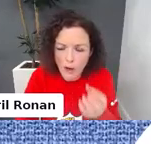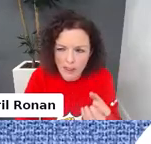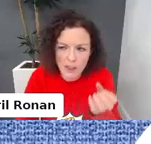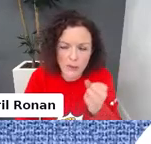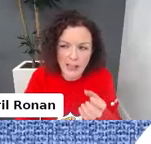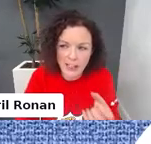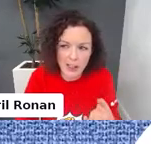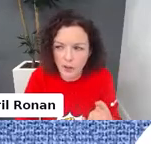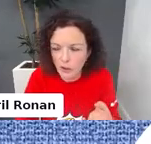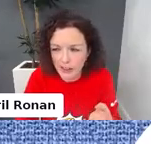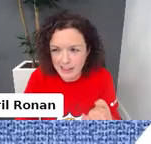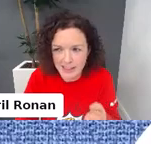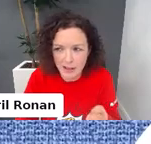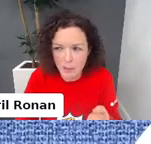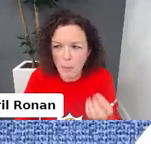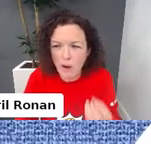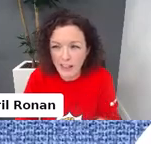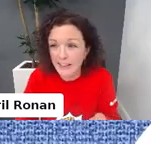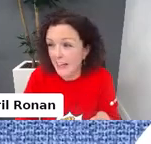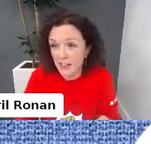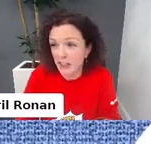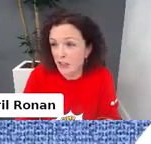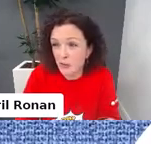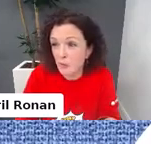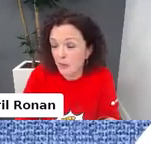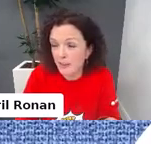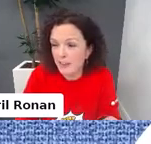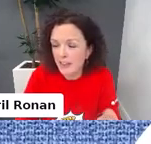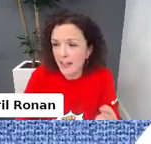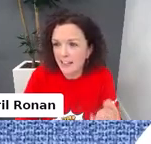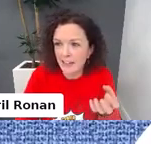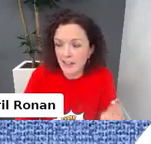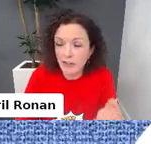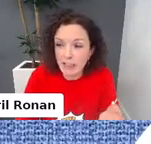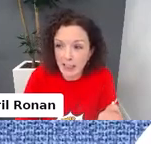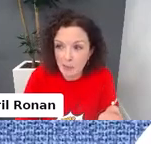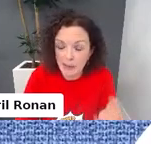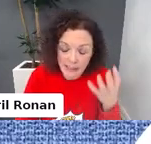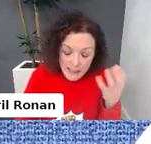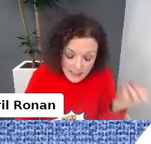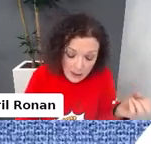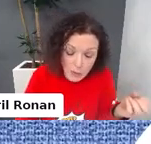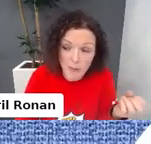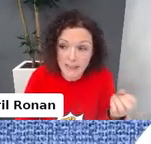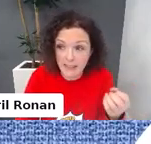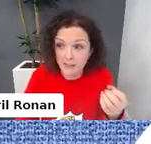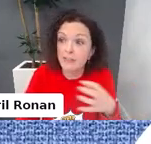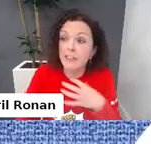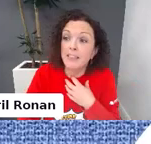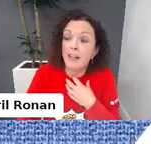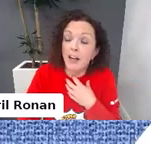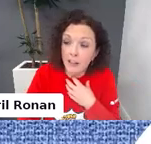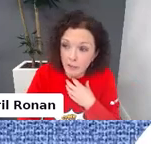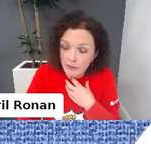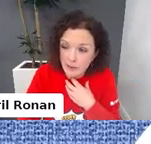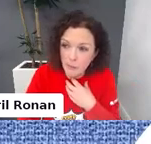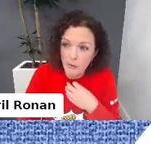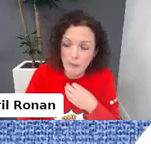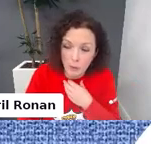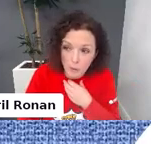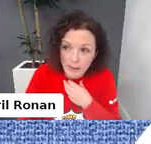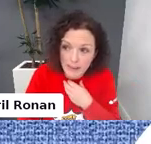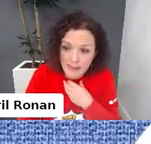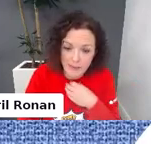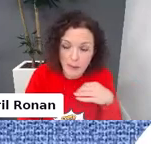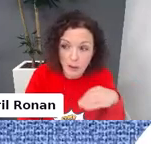what do they actually look like to set up and what can they actually do and can they really help? And I can tell you myself, I've used